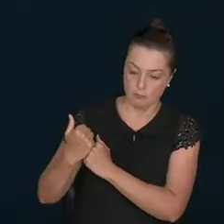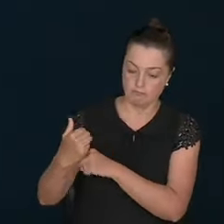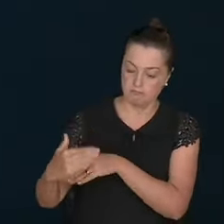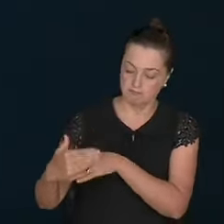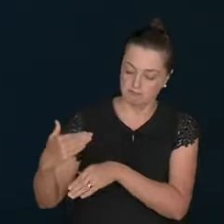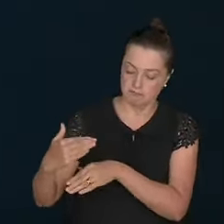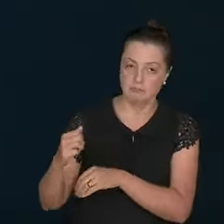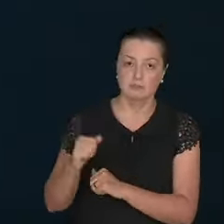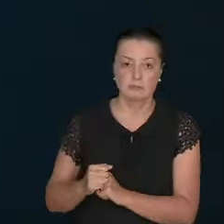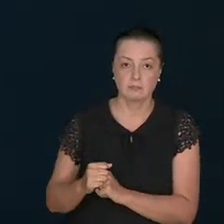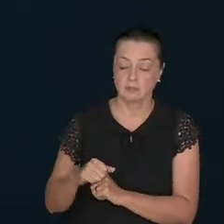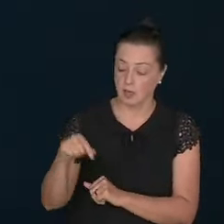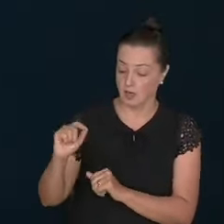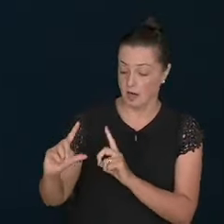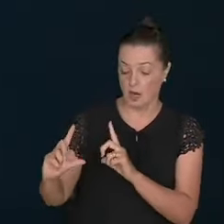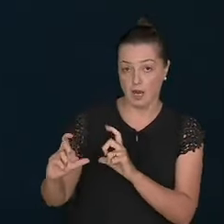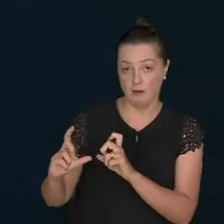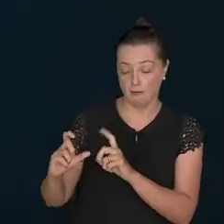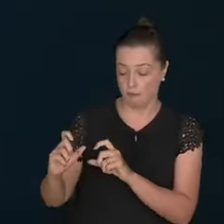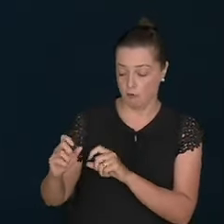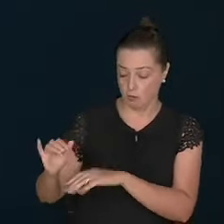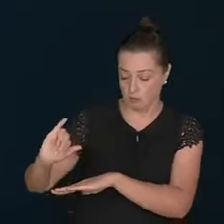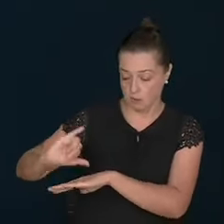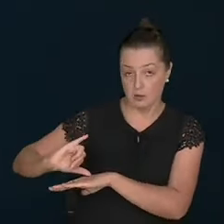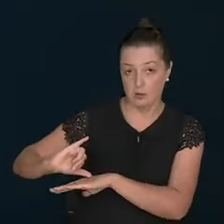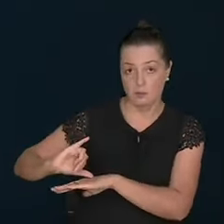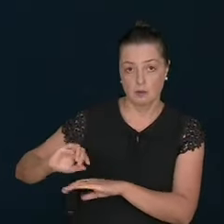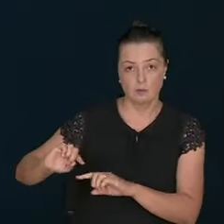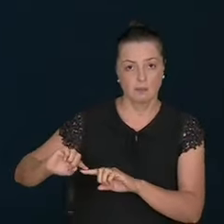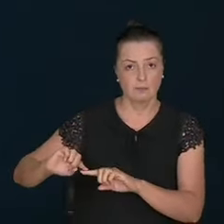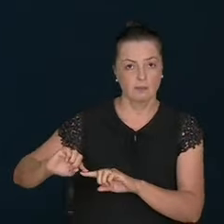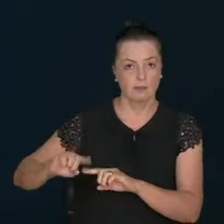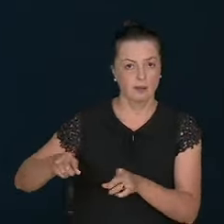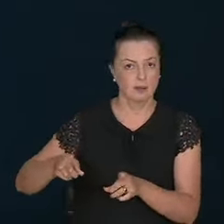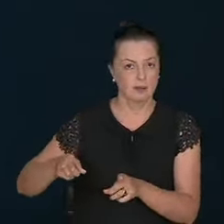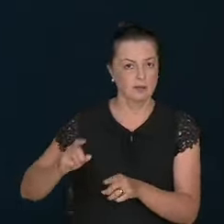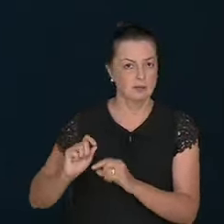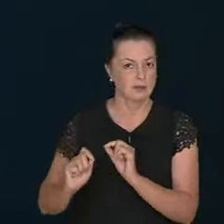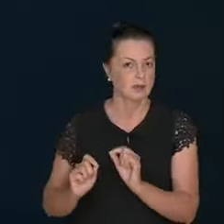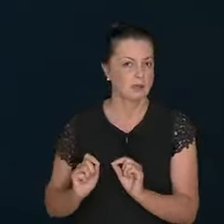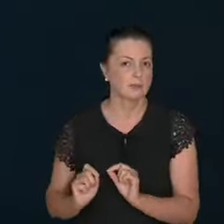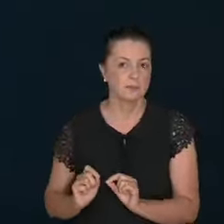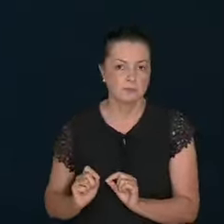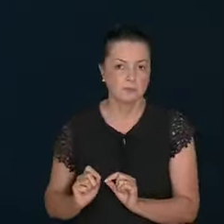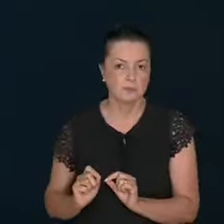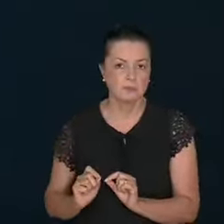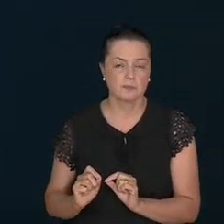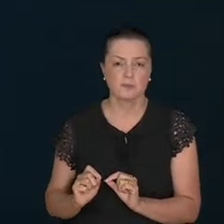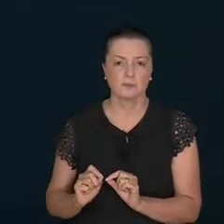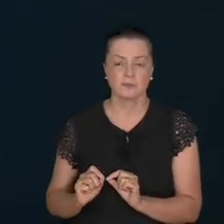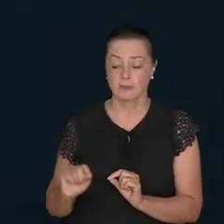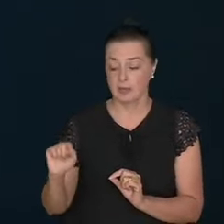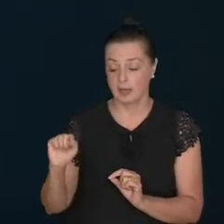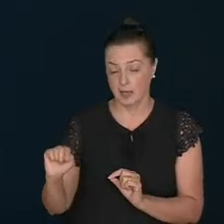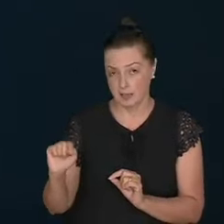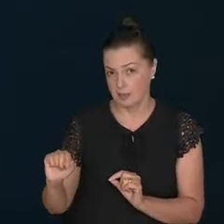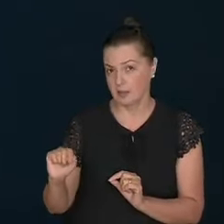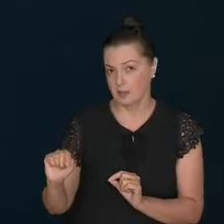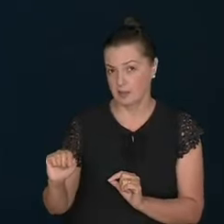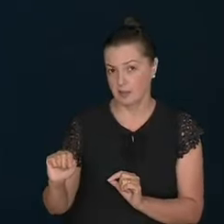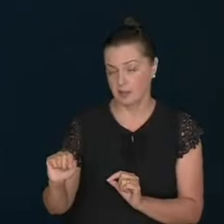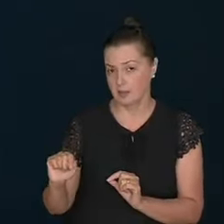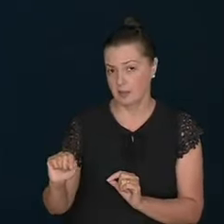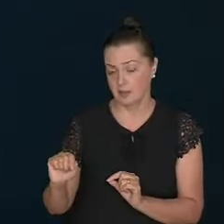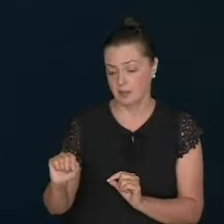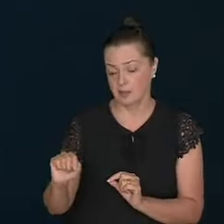In front. It's something. Beautiful. Beautiful. But you are holding. With the works. Behind. So. Just an image. We know. That